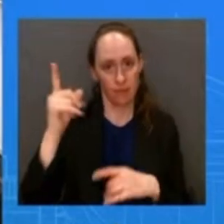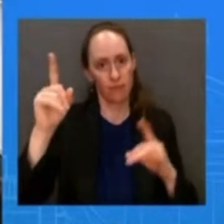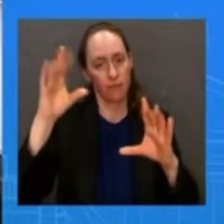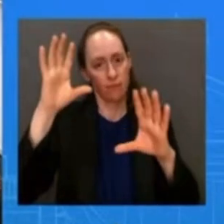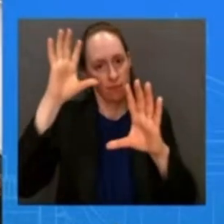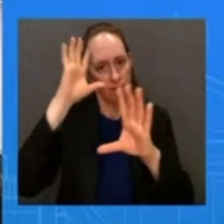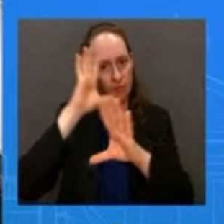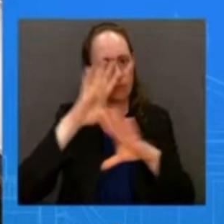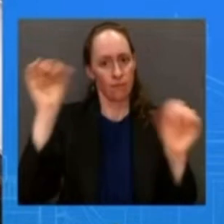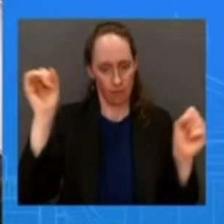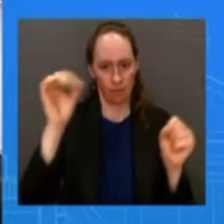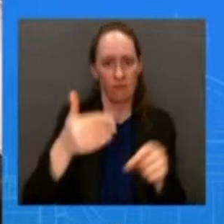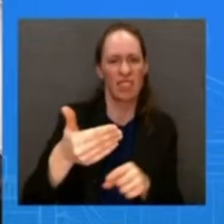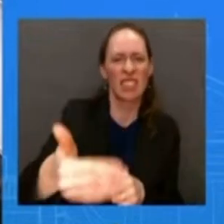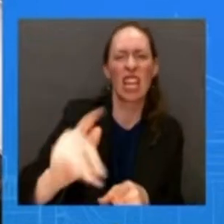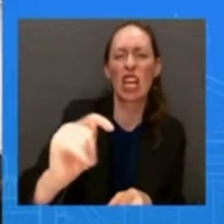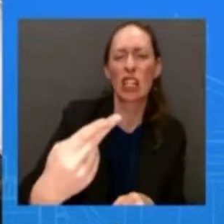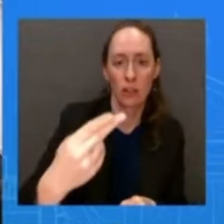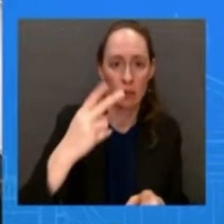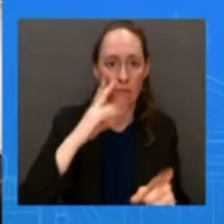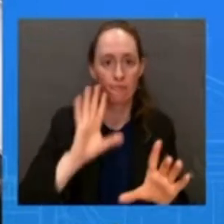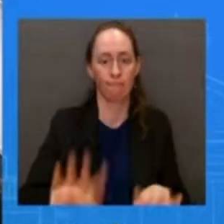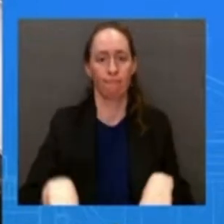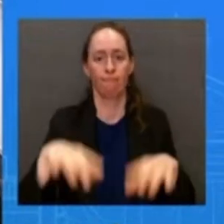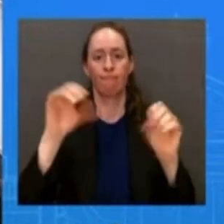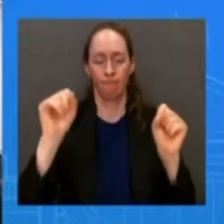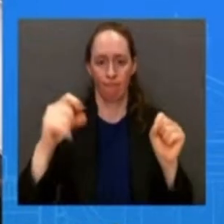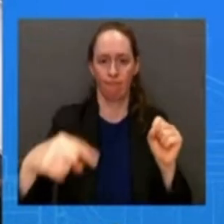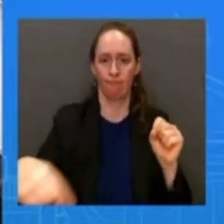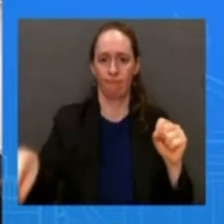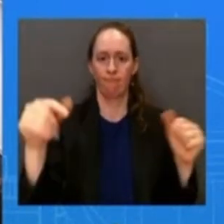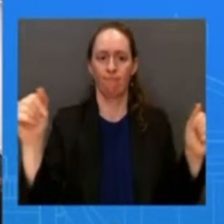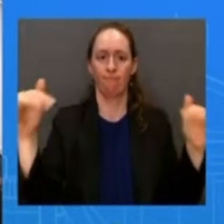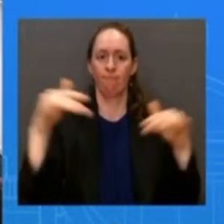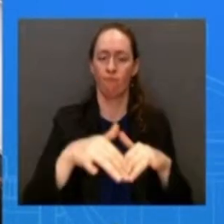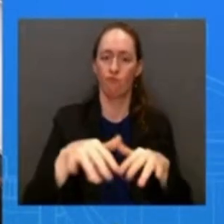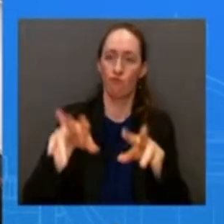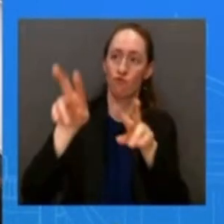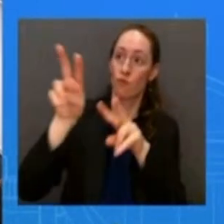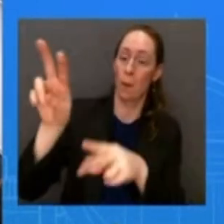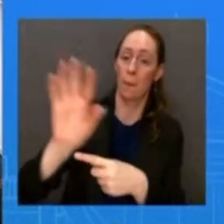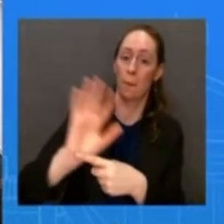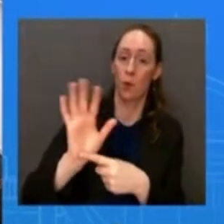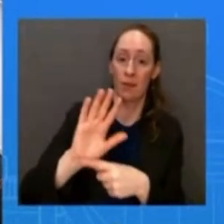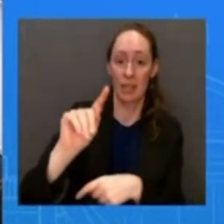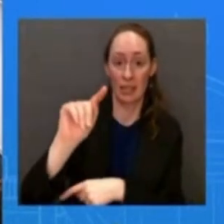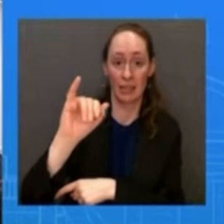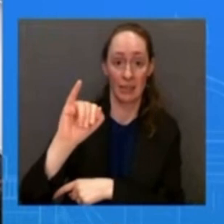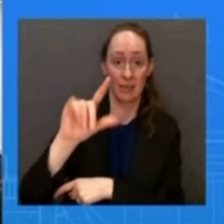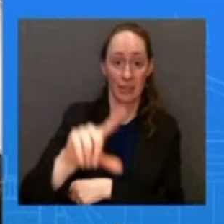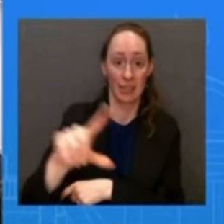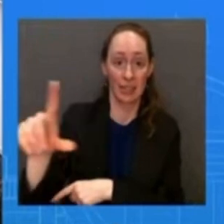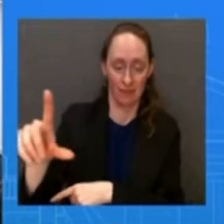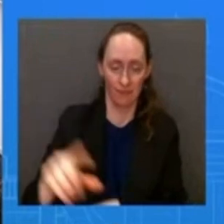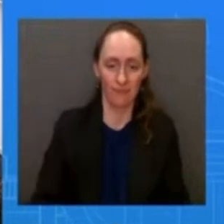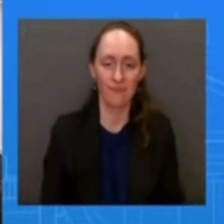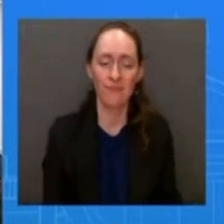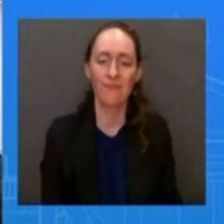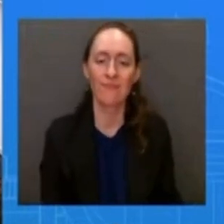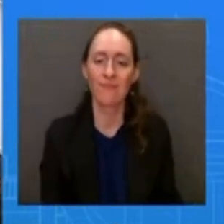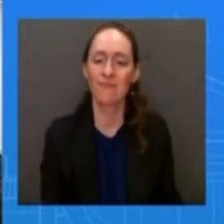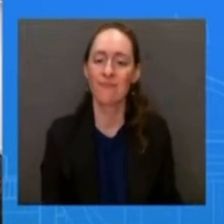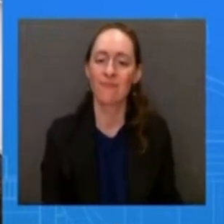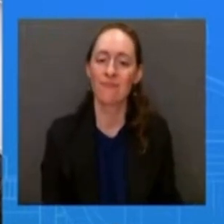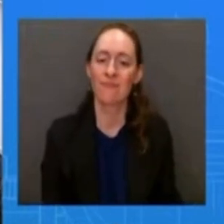he signed a historic uh piece of legislation and made it into law uh